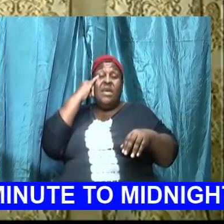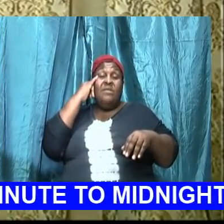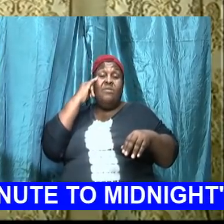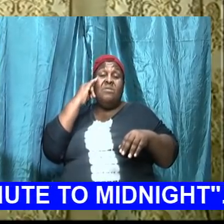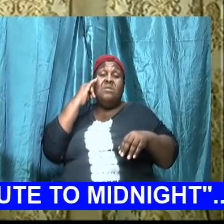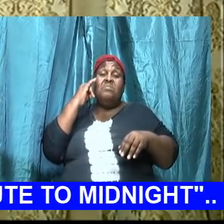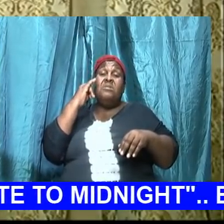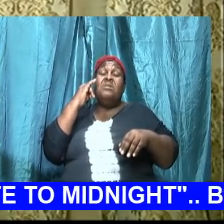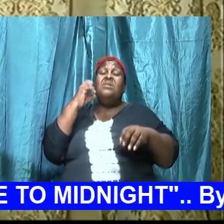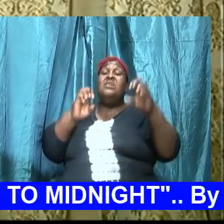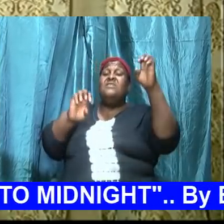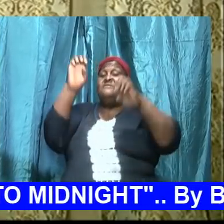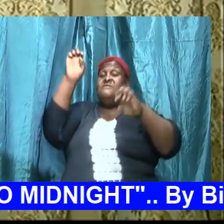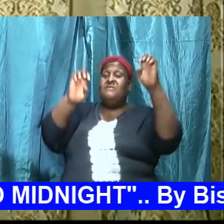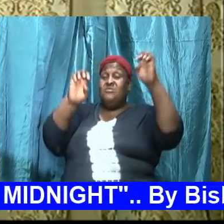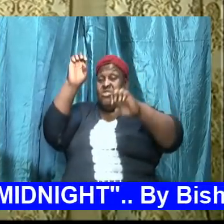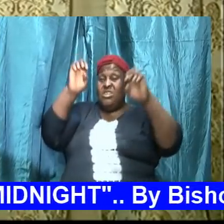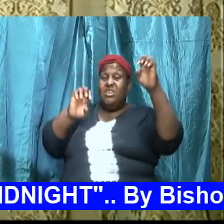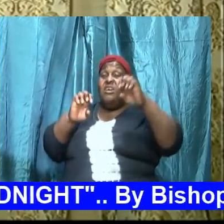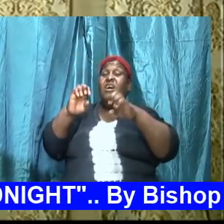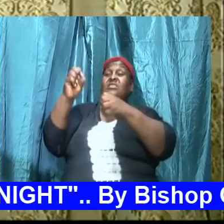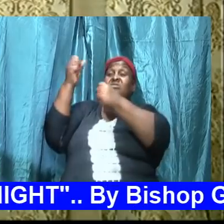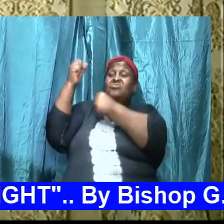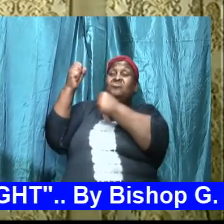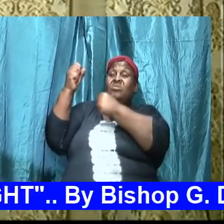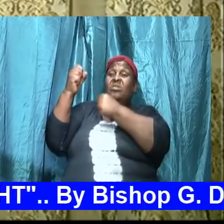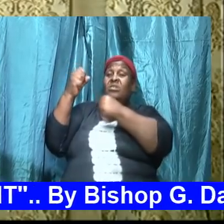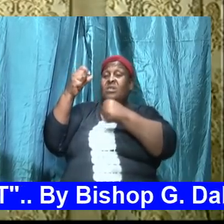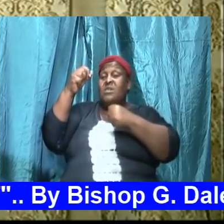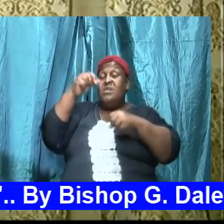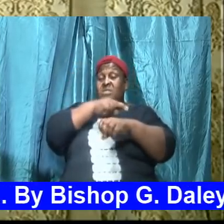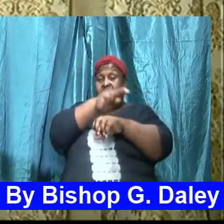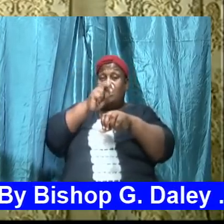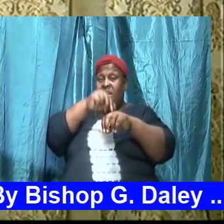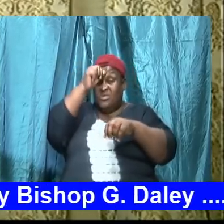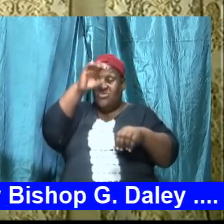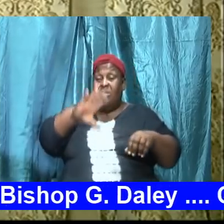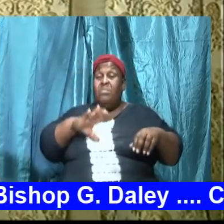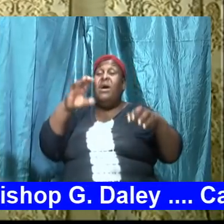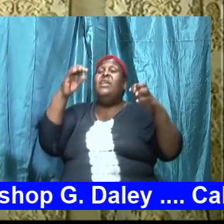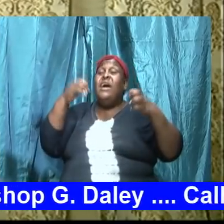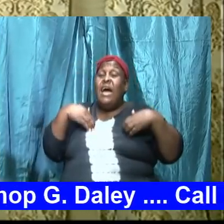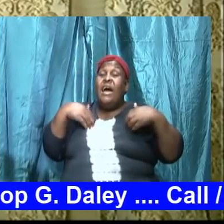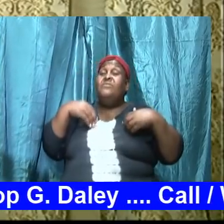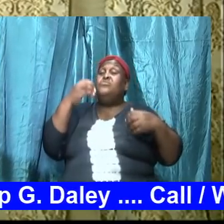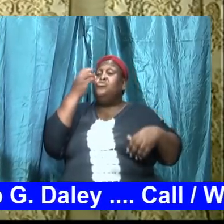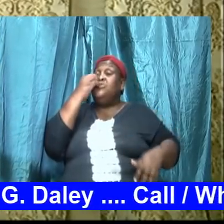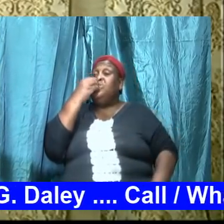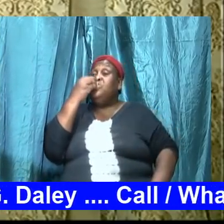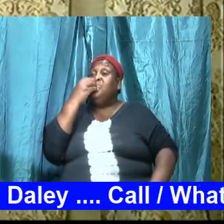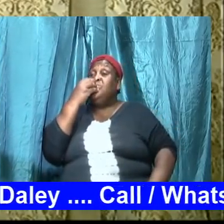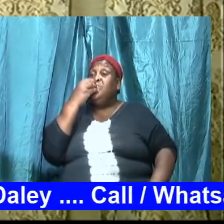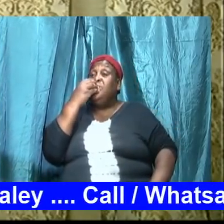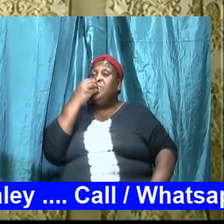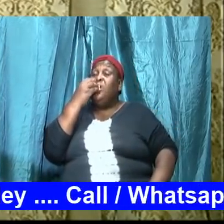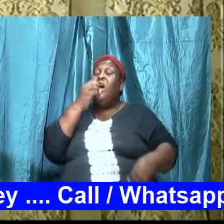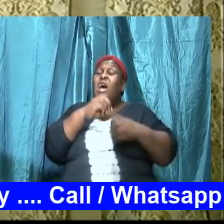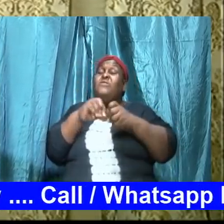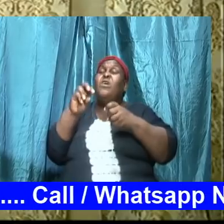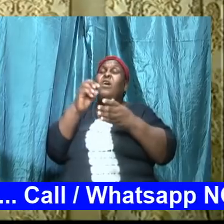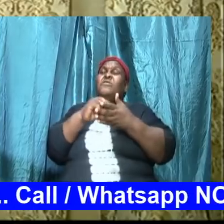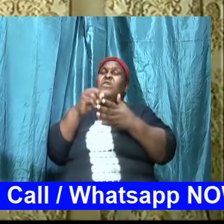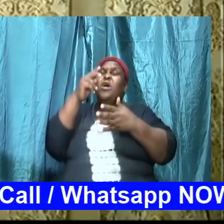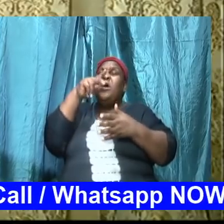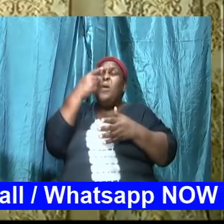viable he has to eat you have got to have your protein you have got to have your vitamins you have got to have the